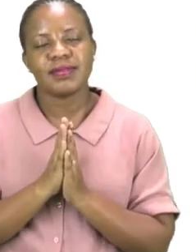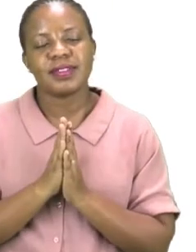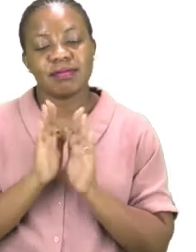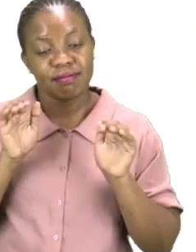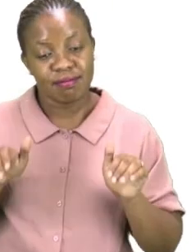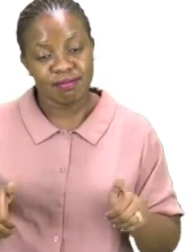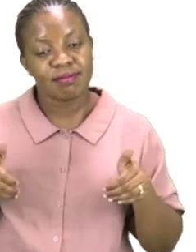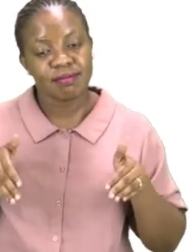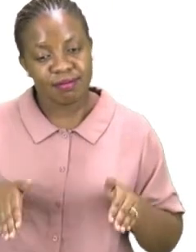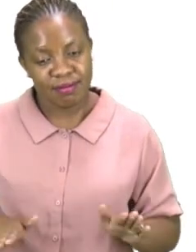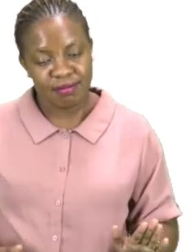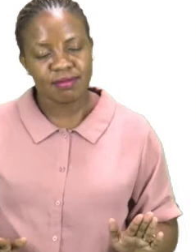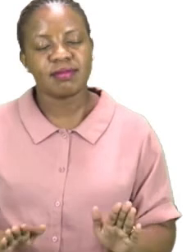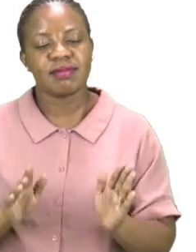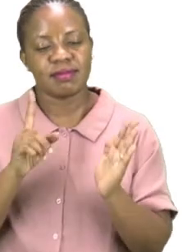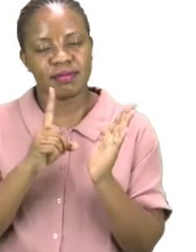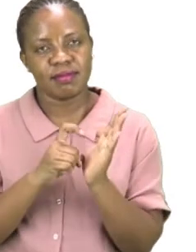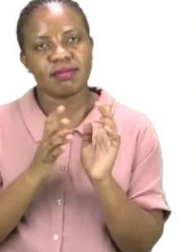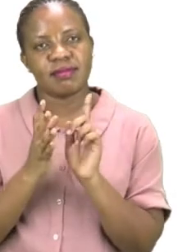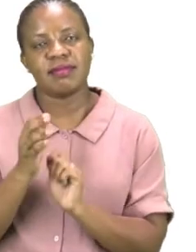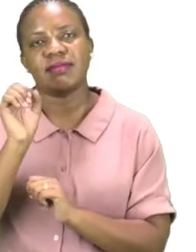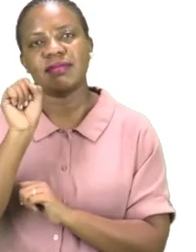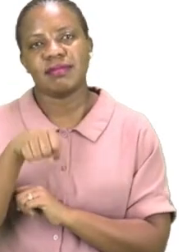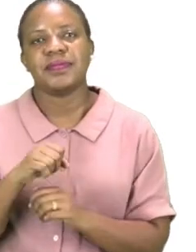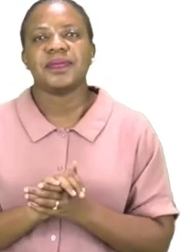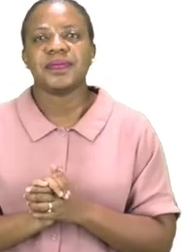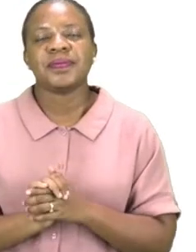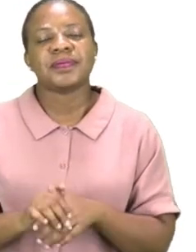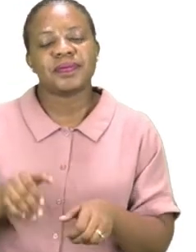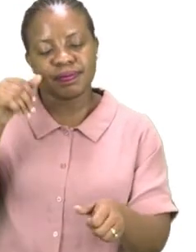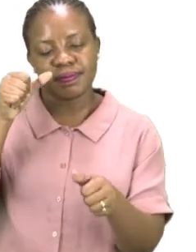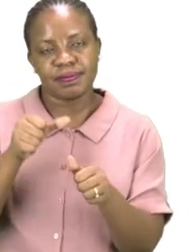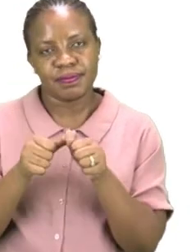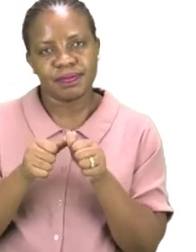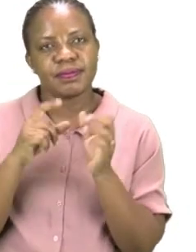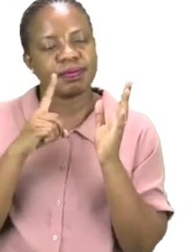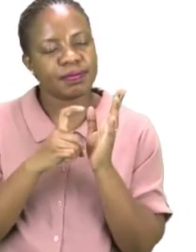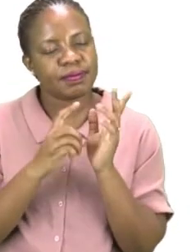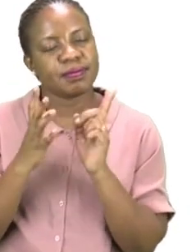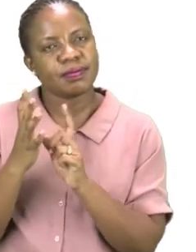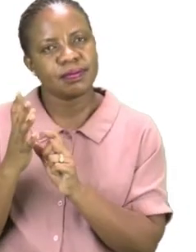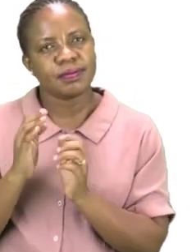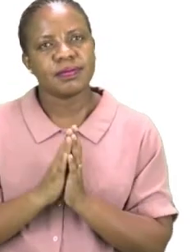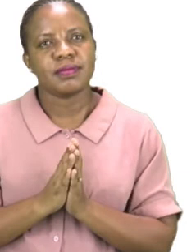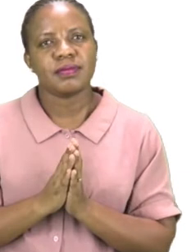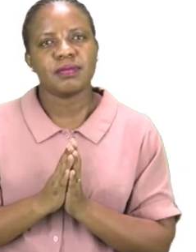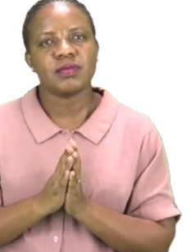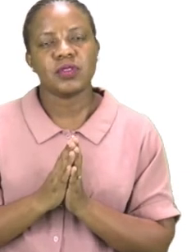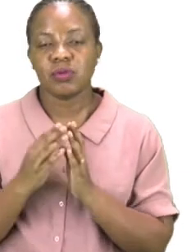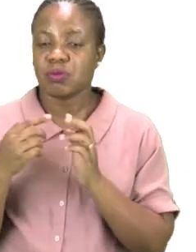girls may we sanitize. Now remember we sanitize to be responsible